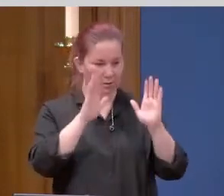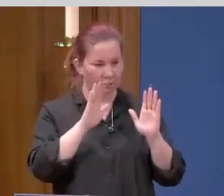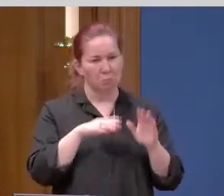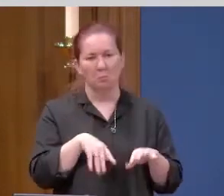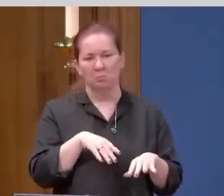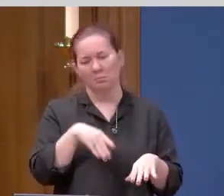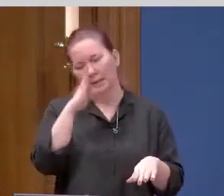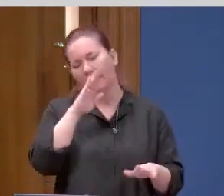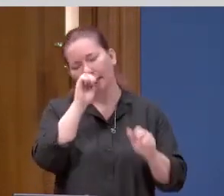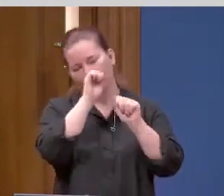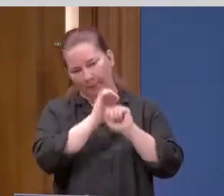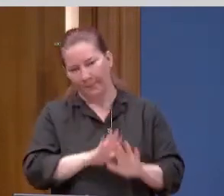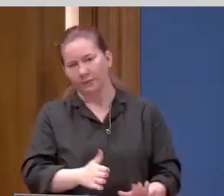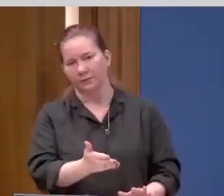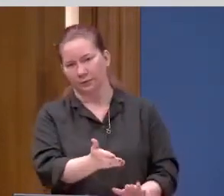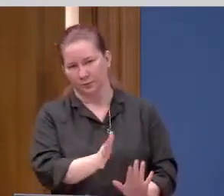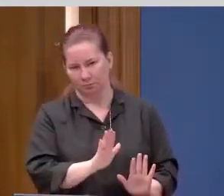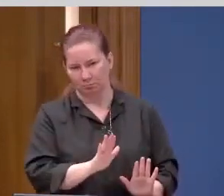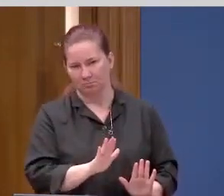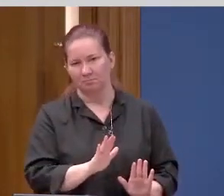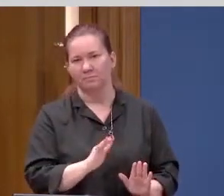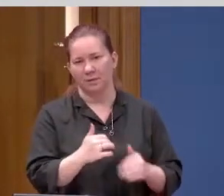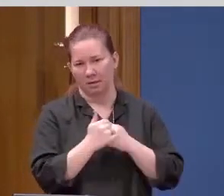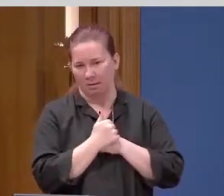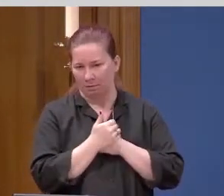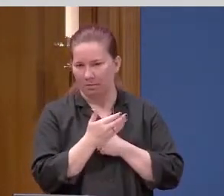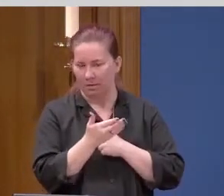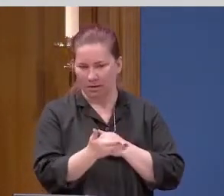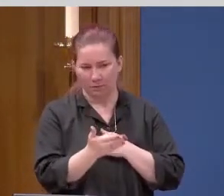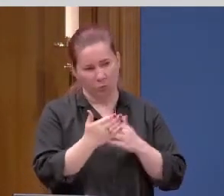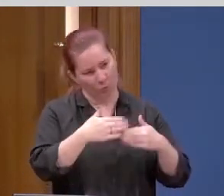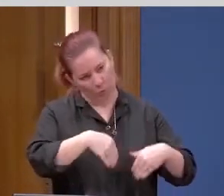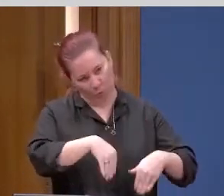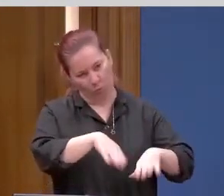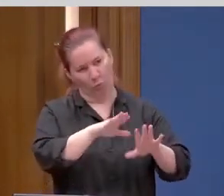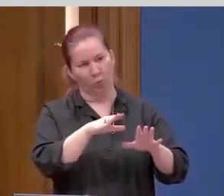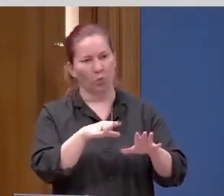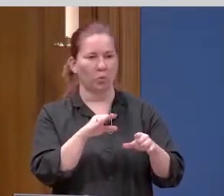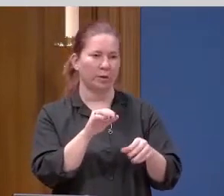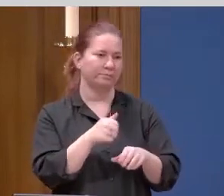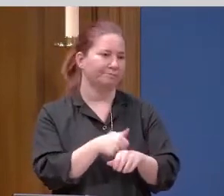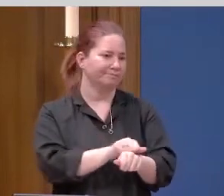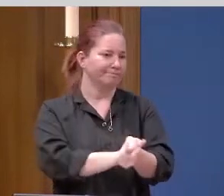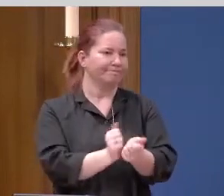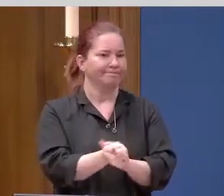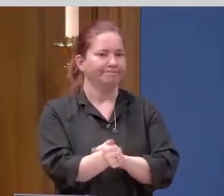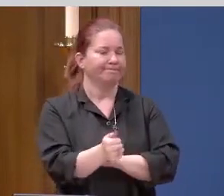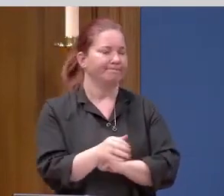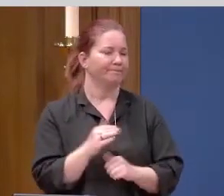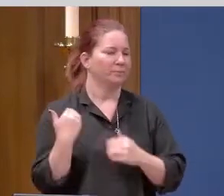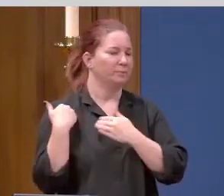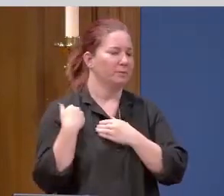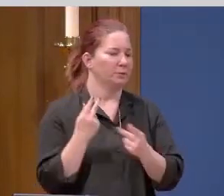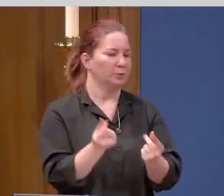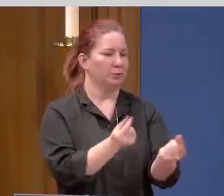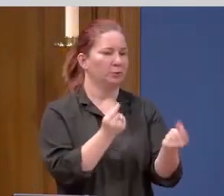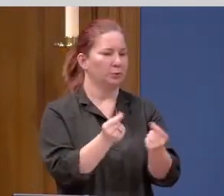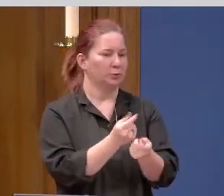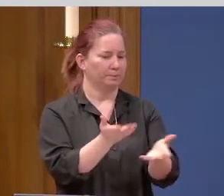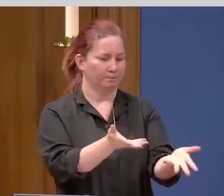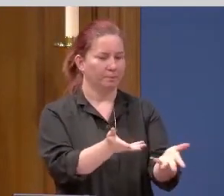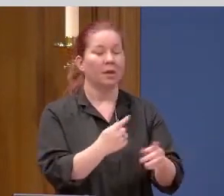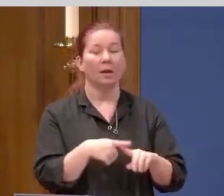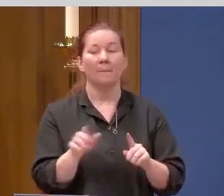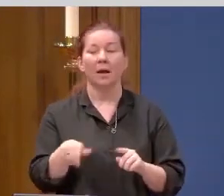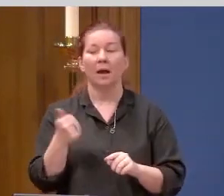God bless you. I love you. Go out and do what I've given you to do. But others are going to come